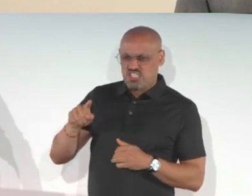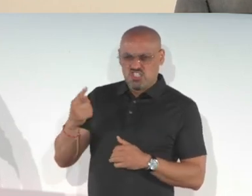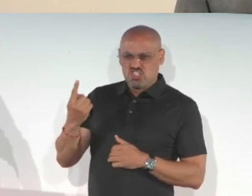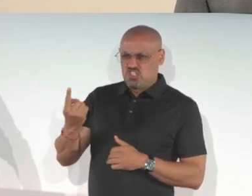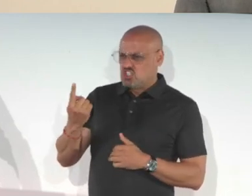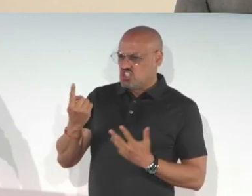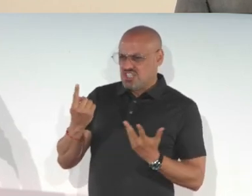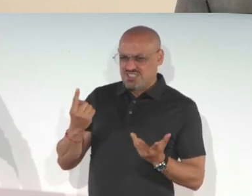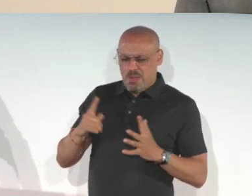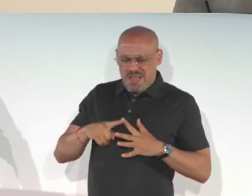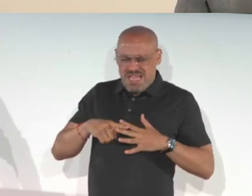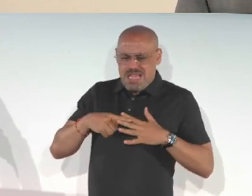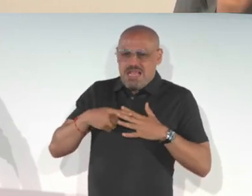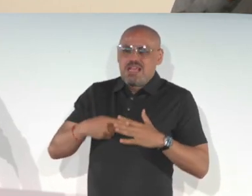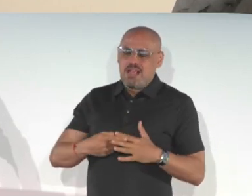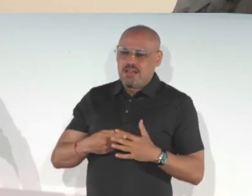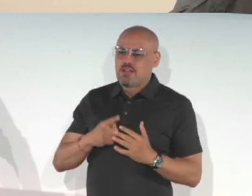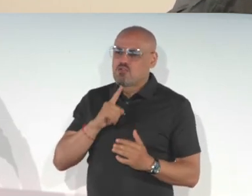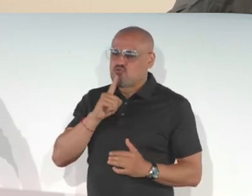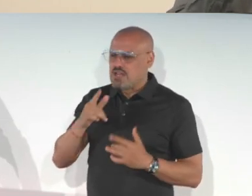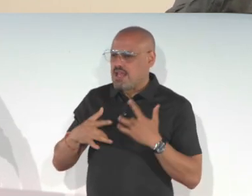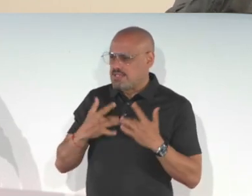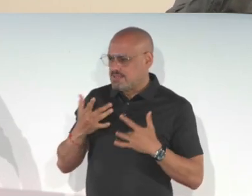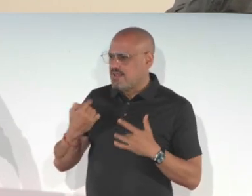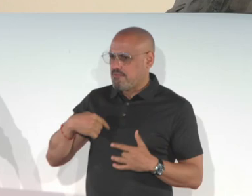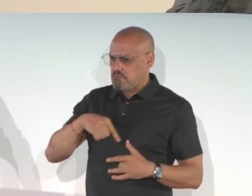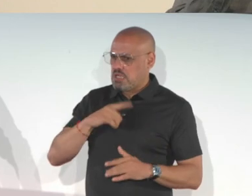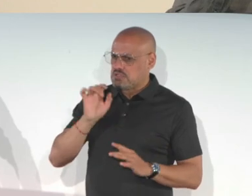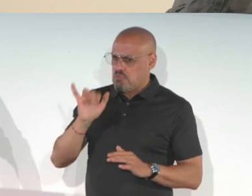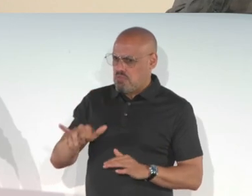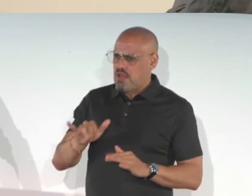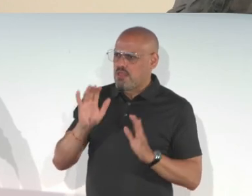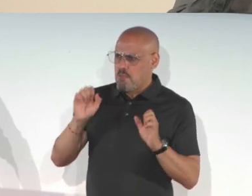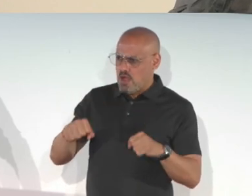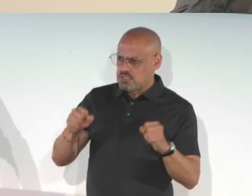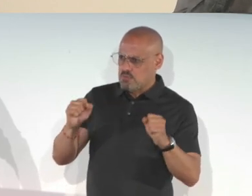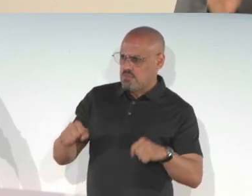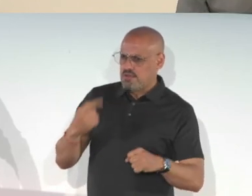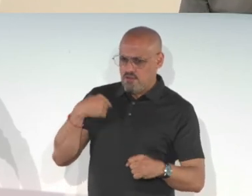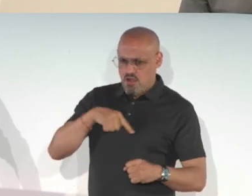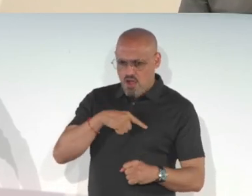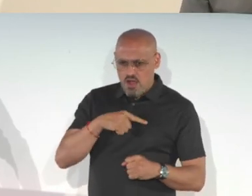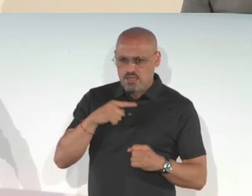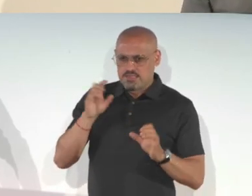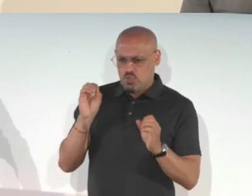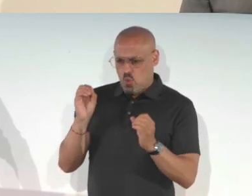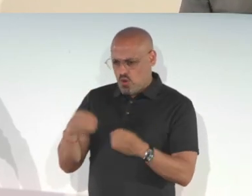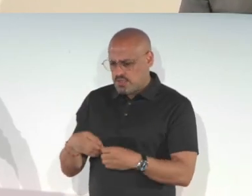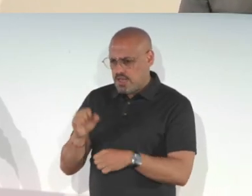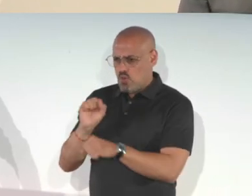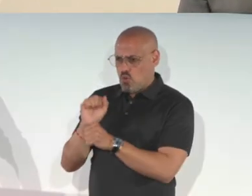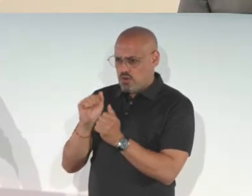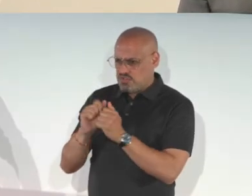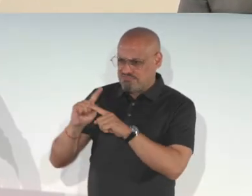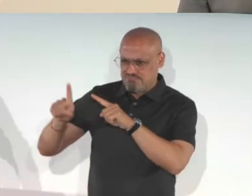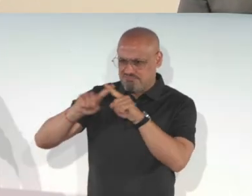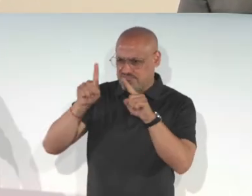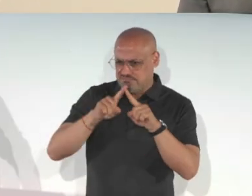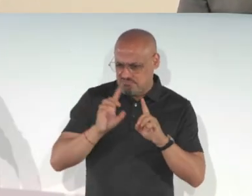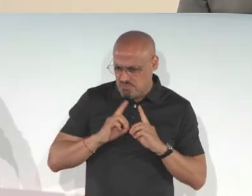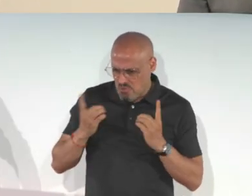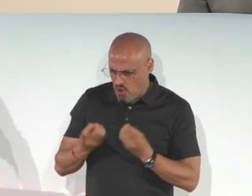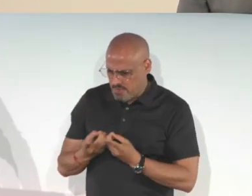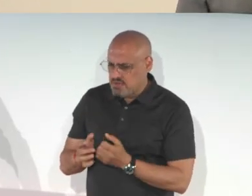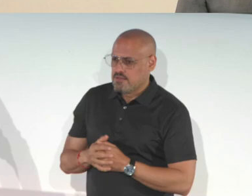user. We we are starting to work on on some things like that. So yeah, this is just like we said this is just the beginning and we are very